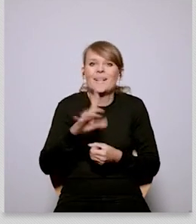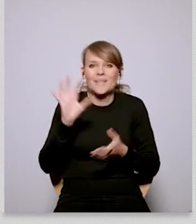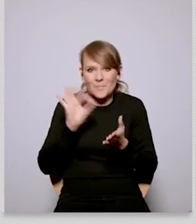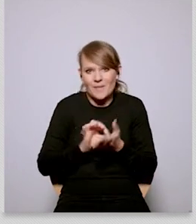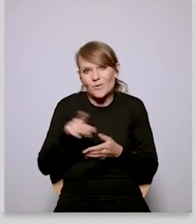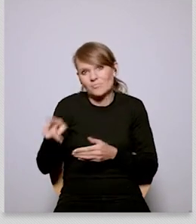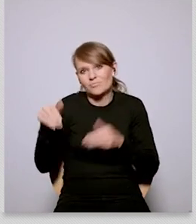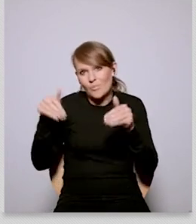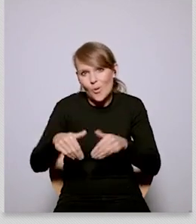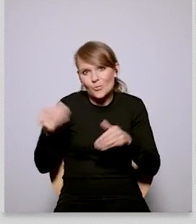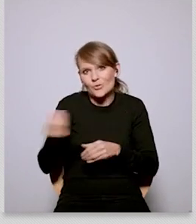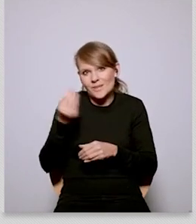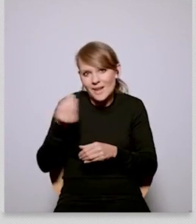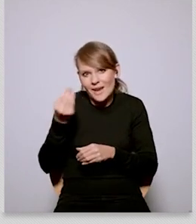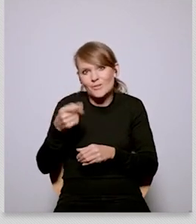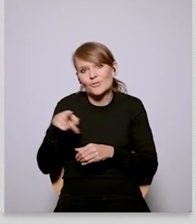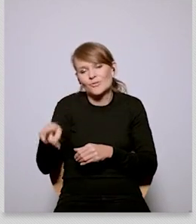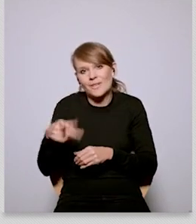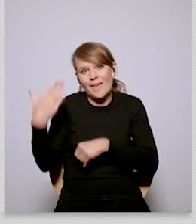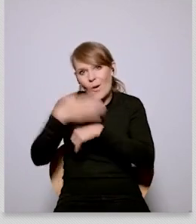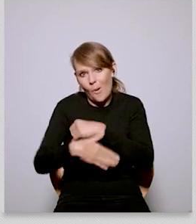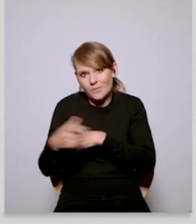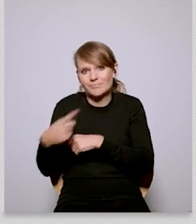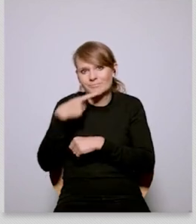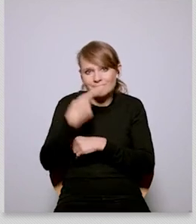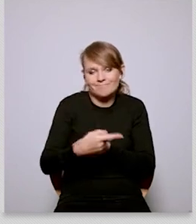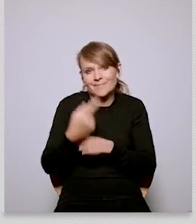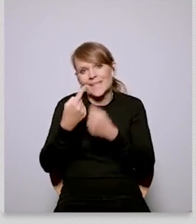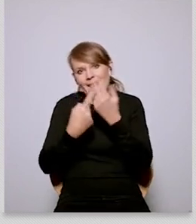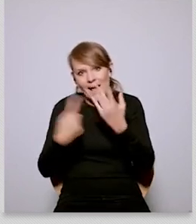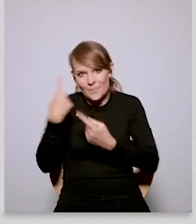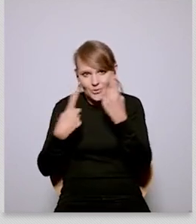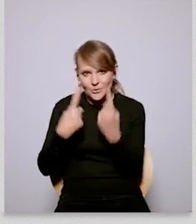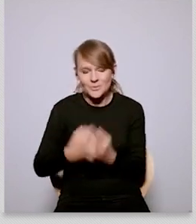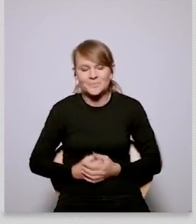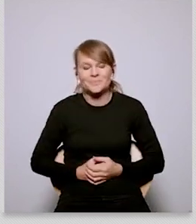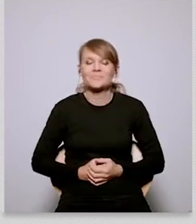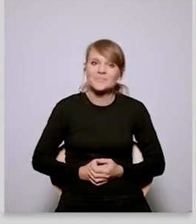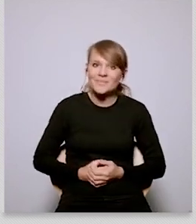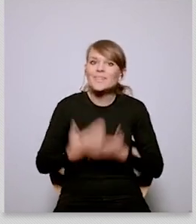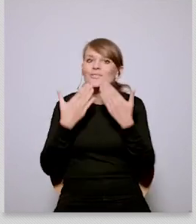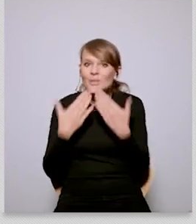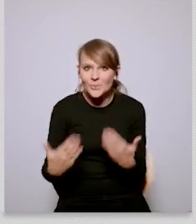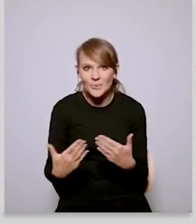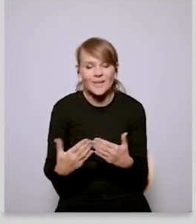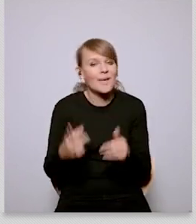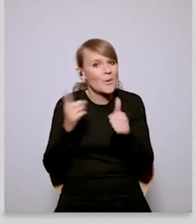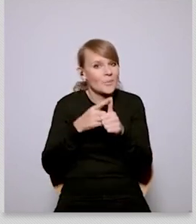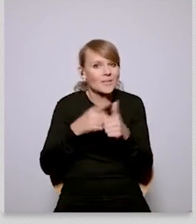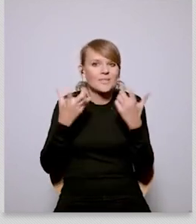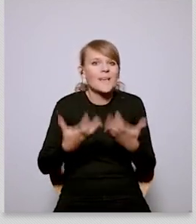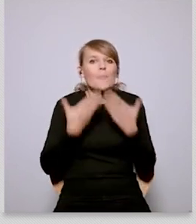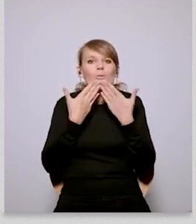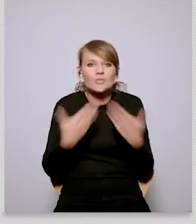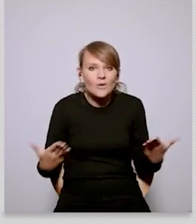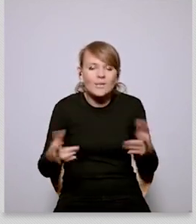discussing in just a few words but maybe you could give us a deliver a few remarks towards the end so first of all